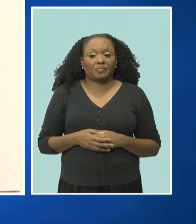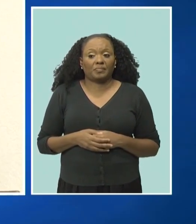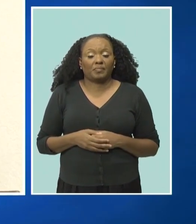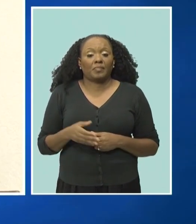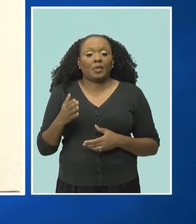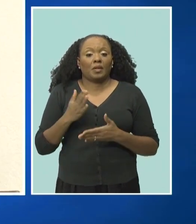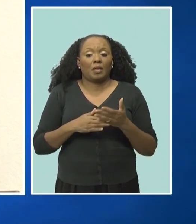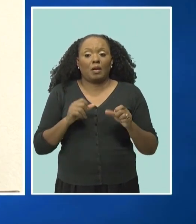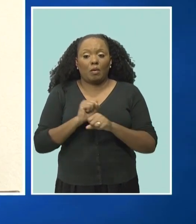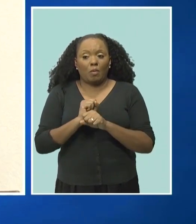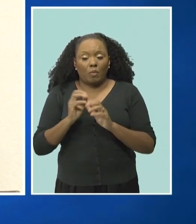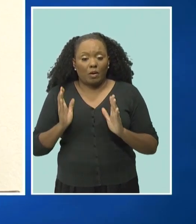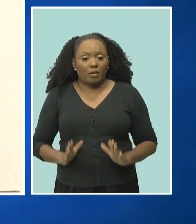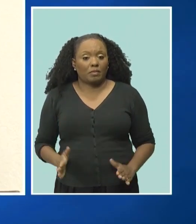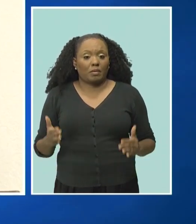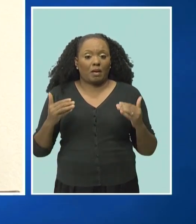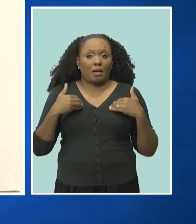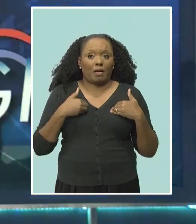to be easily addressed.